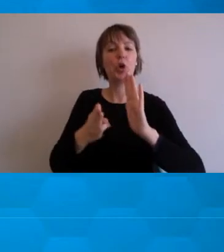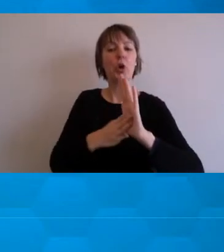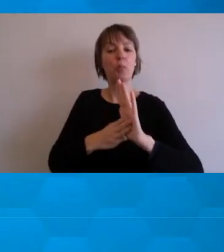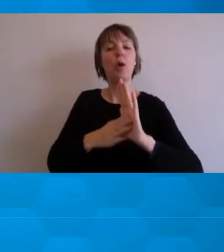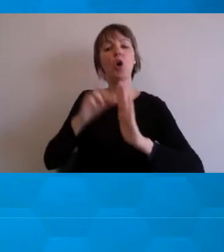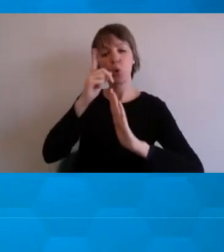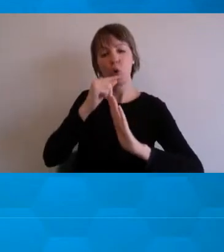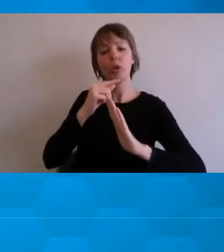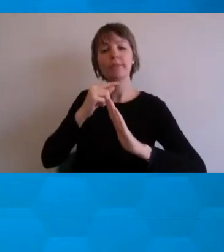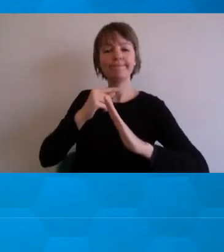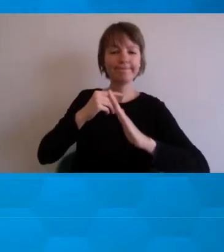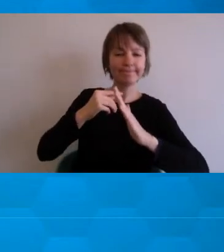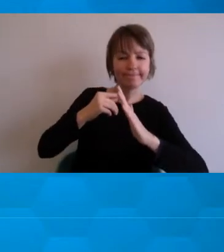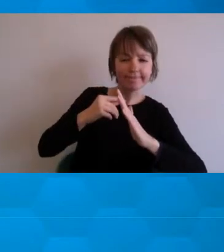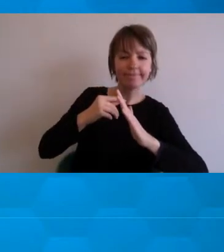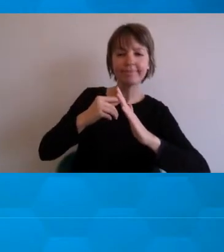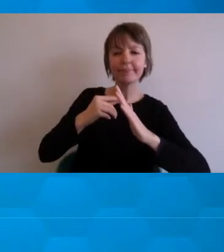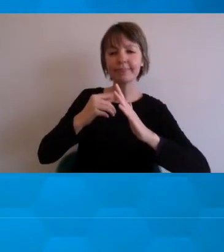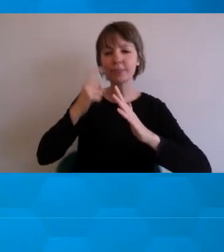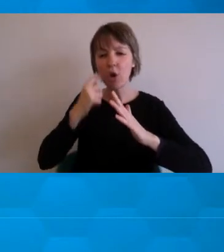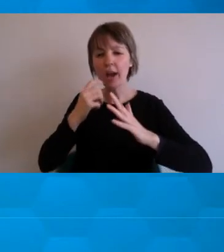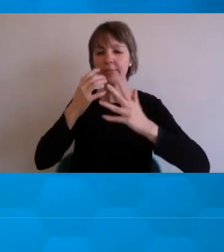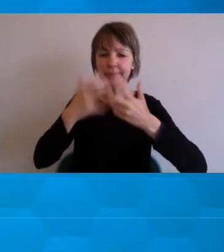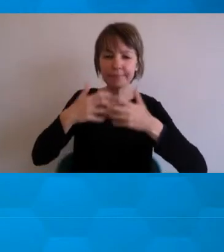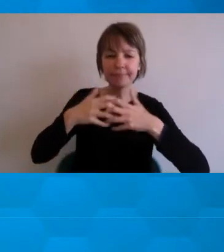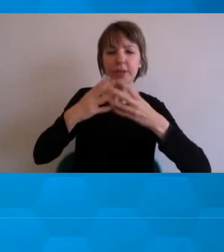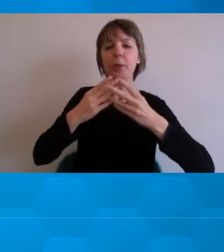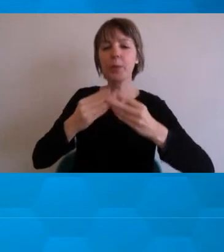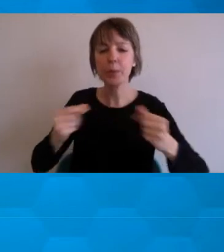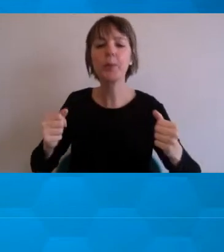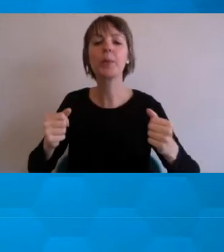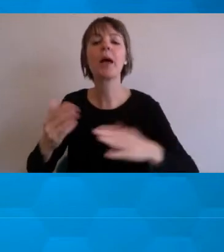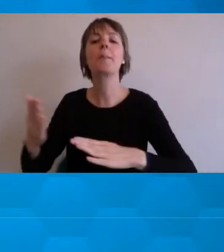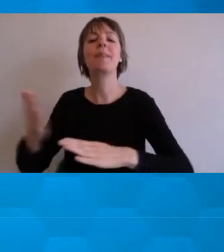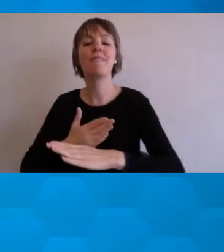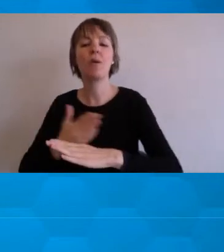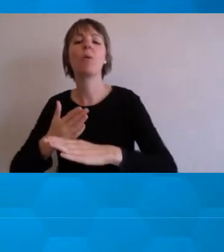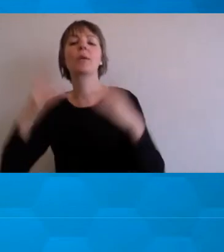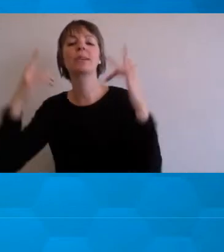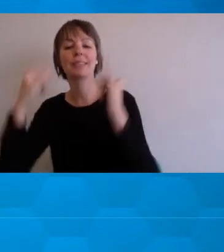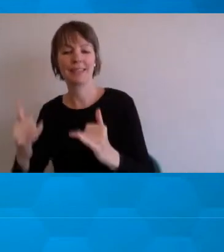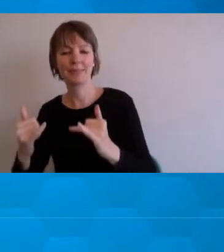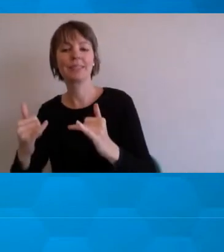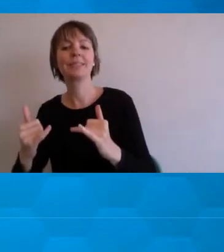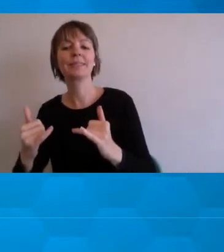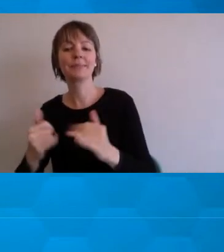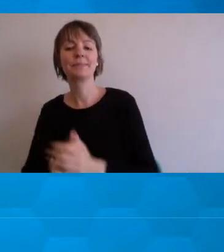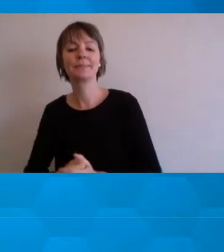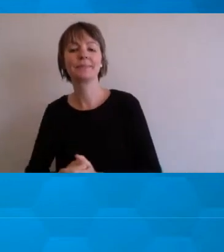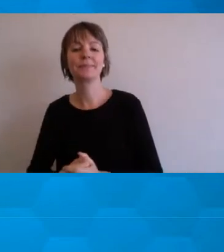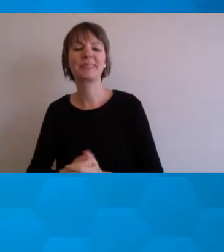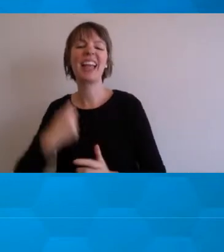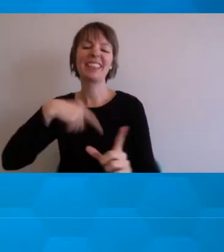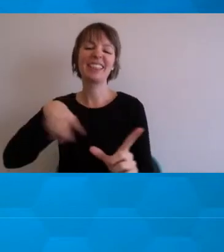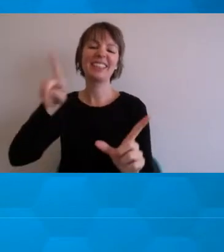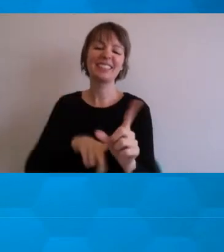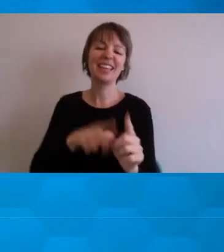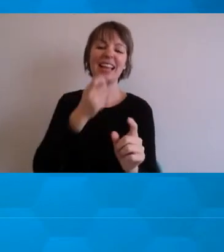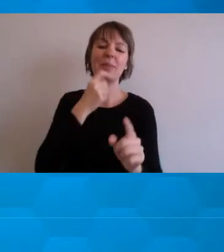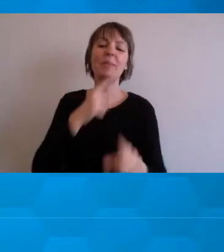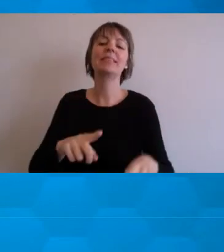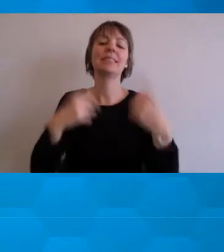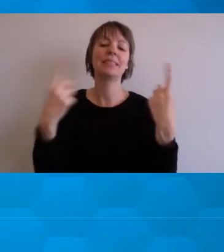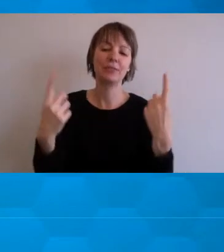any extension was required. I can't say the same this year. We know this year is a bit of an anomaly in terms of students being overseas, a whole bunch of other